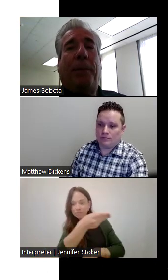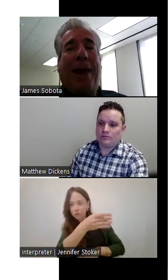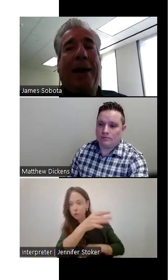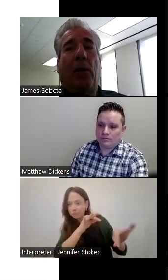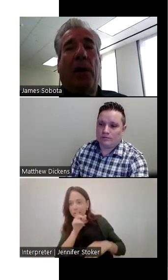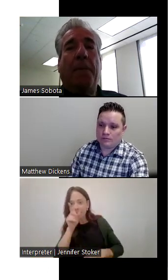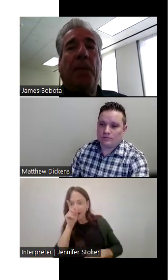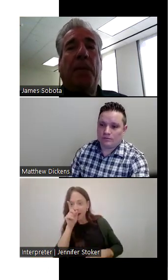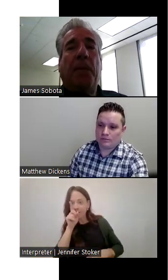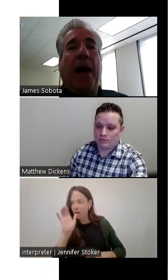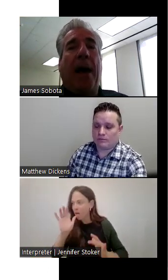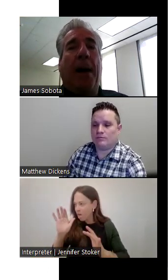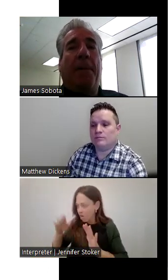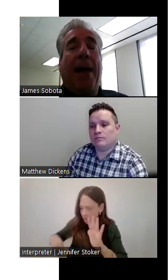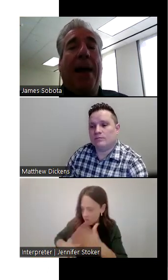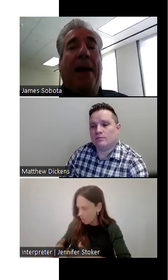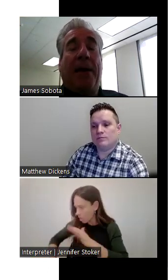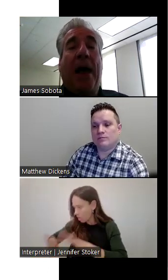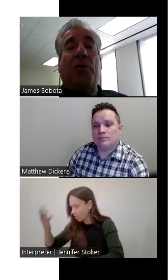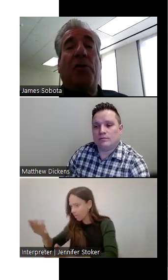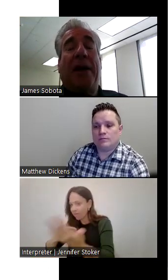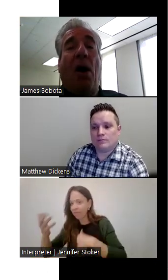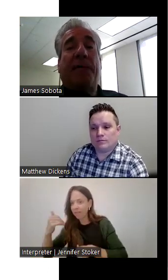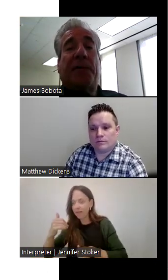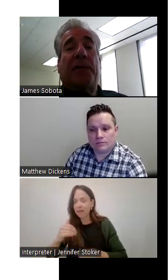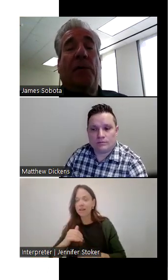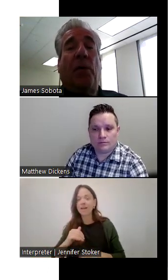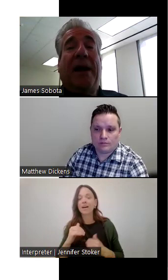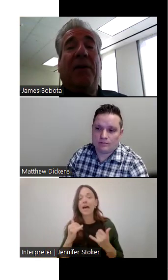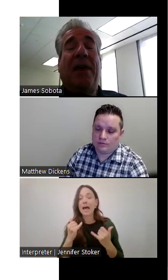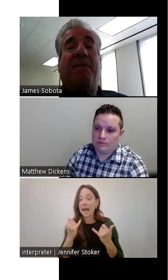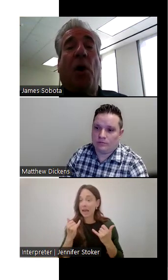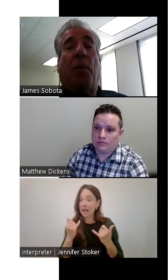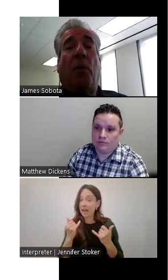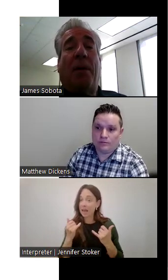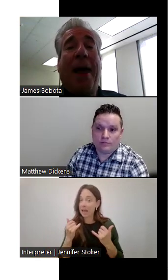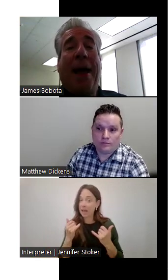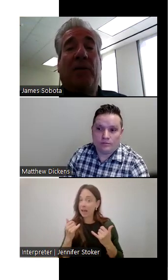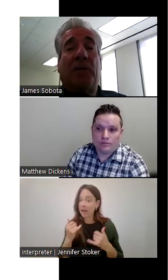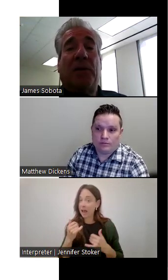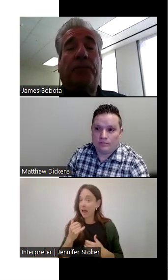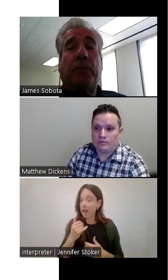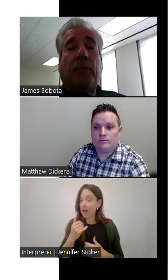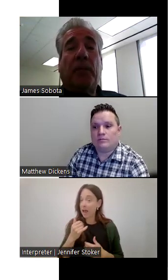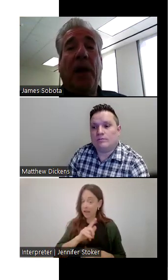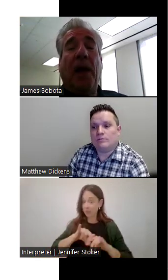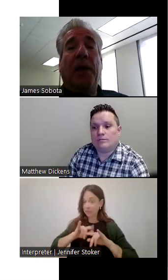their placard. Uh, and now you get officers, we're giving them verbal commands,